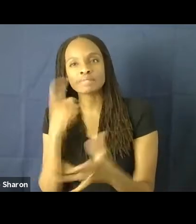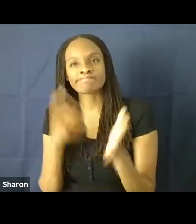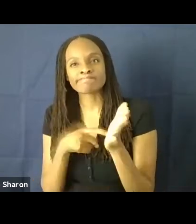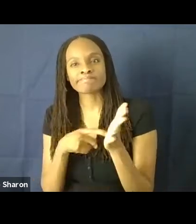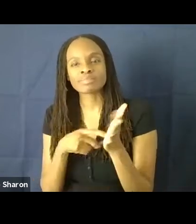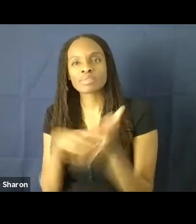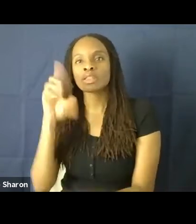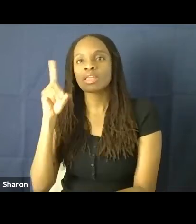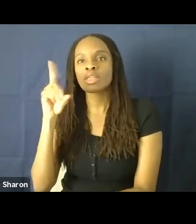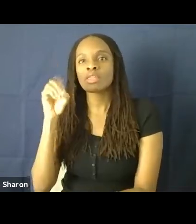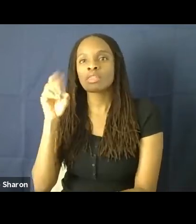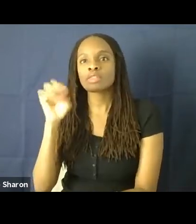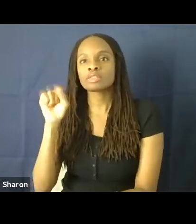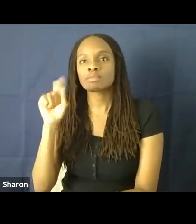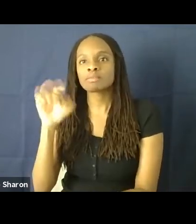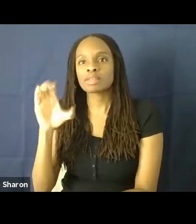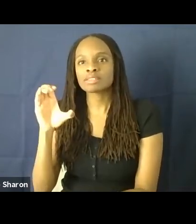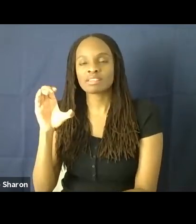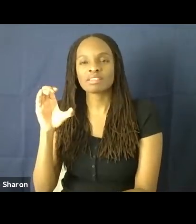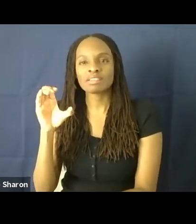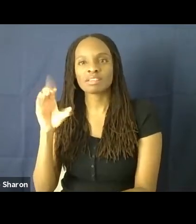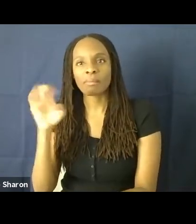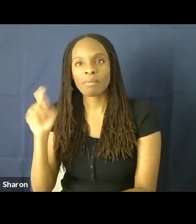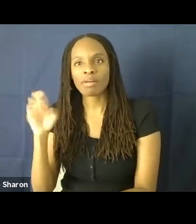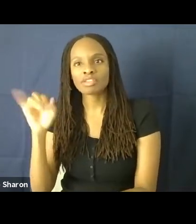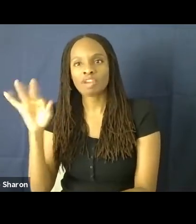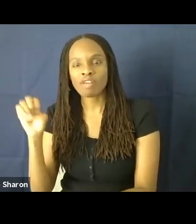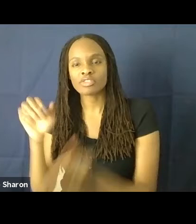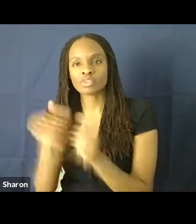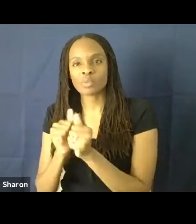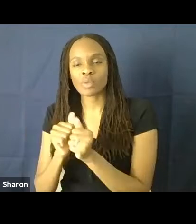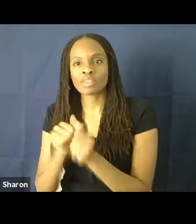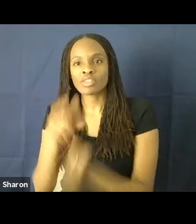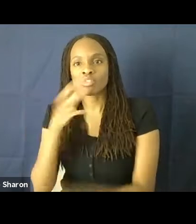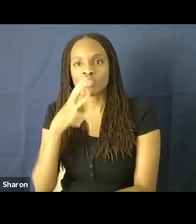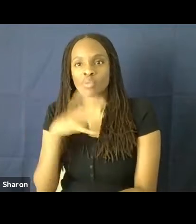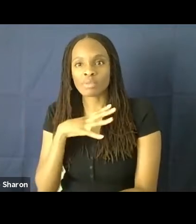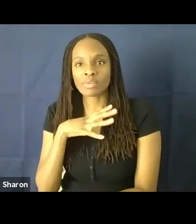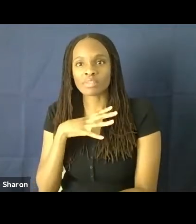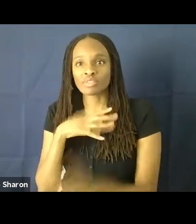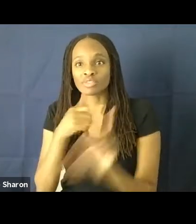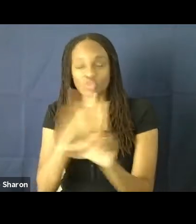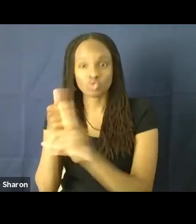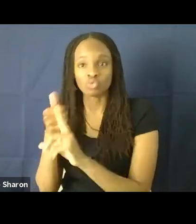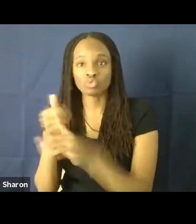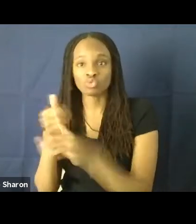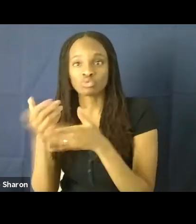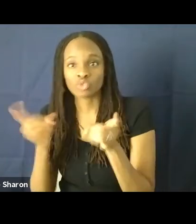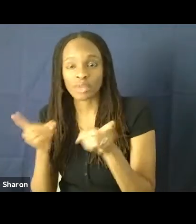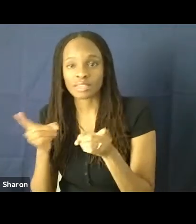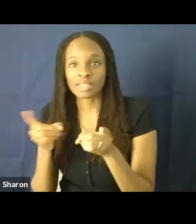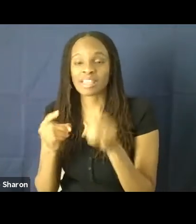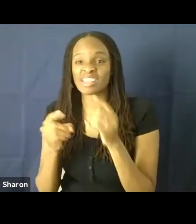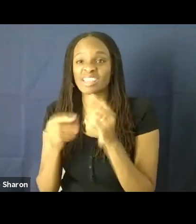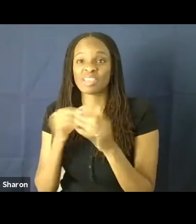box office returns on those 10 films directed just by women was almost 200%. And for the films directed by women of color,